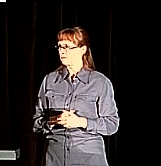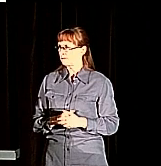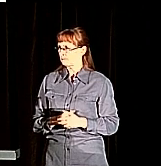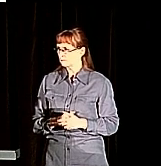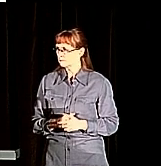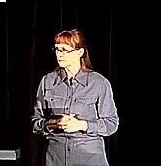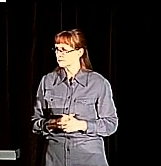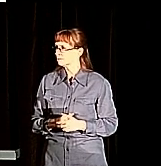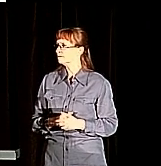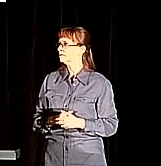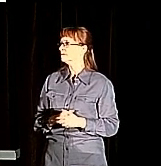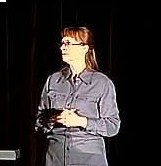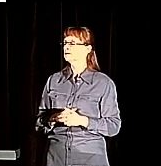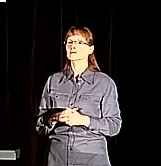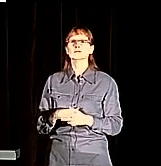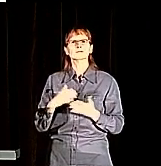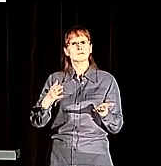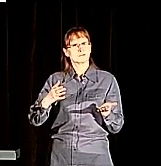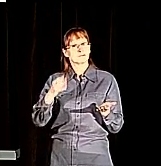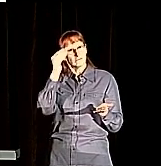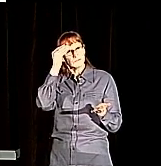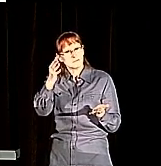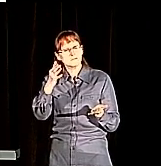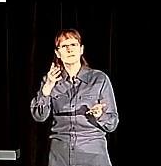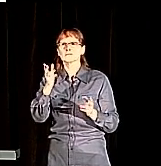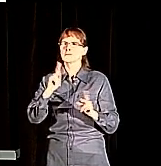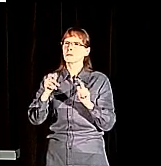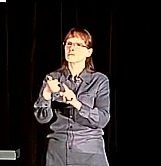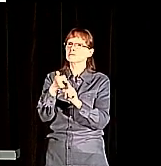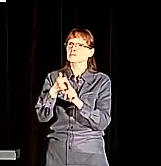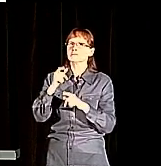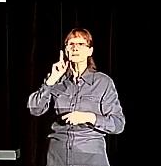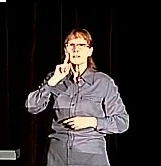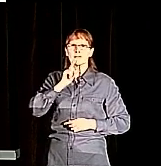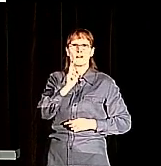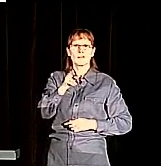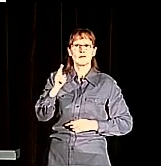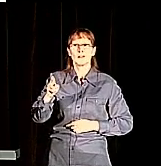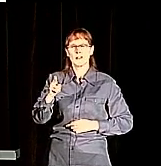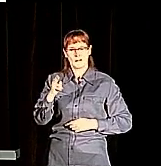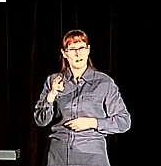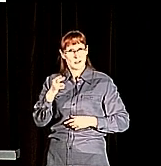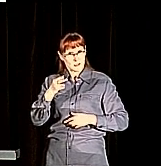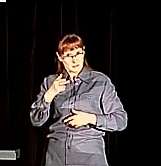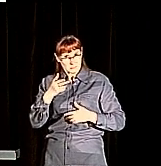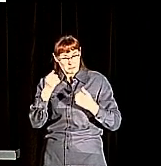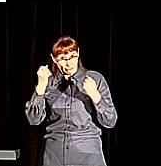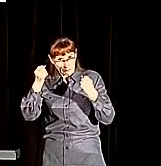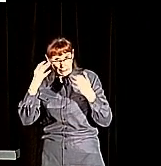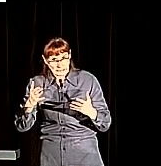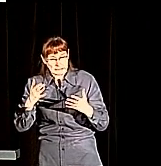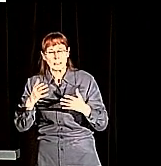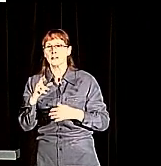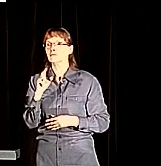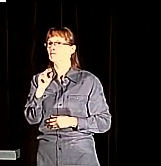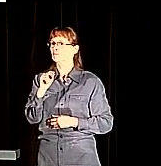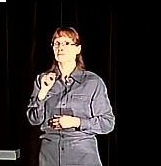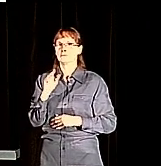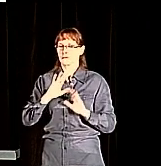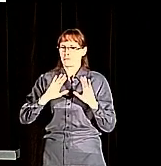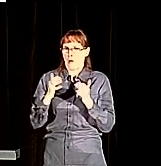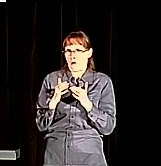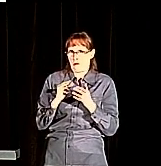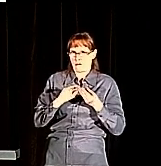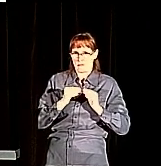After slides say, deaf and hard of hearing people are all low-incident population, which is great for humanity, but not so great for the deaf community.